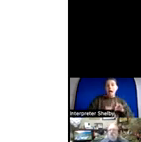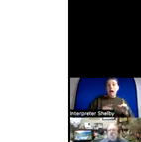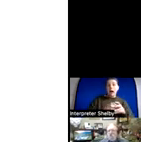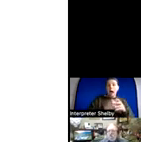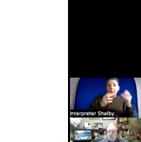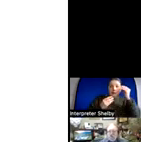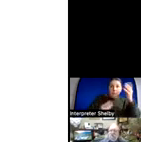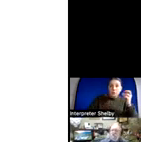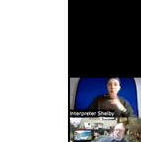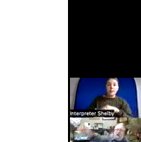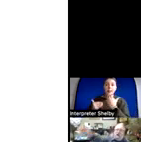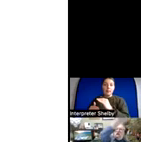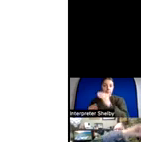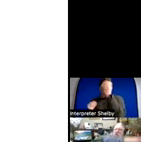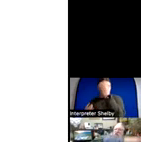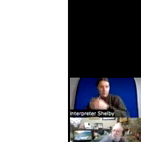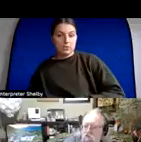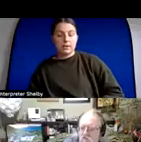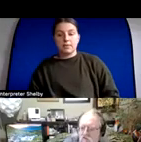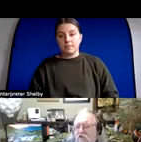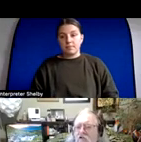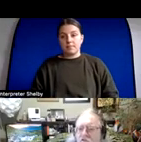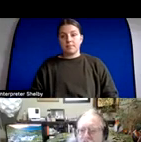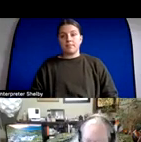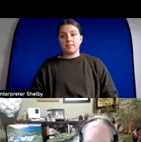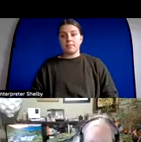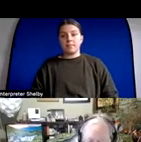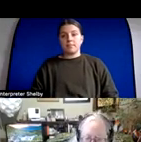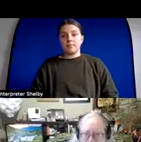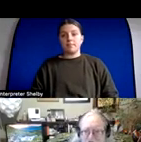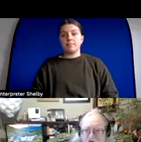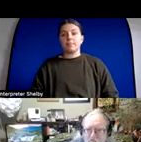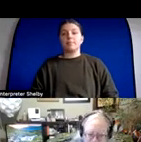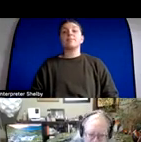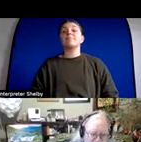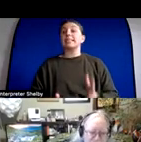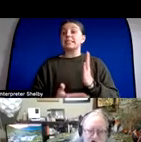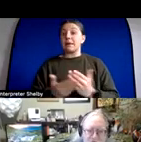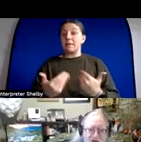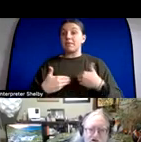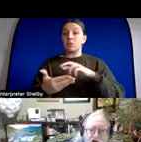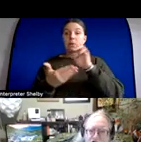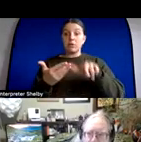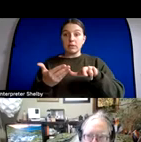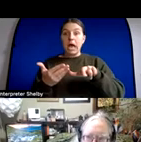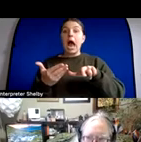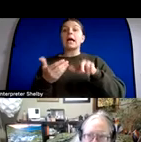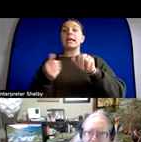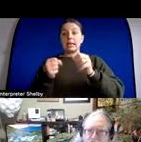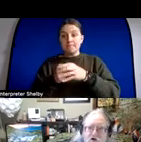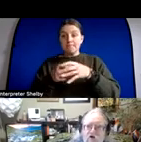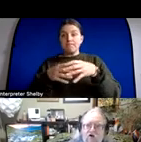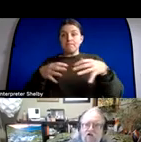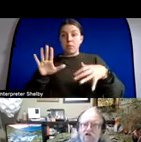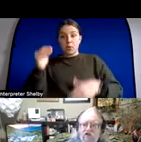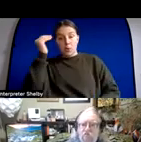the results that they've just generated back into the front um others are based on competition